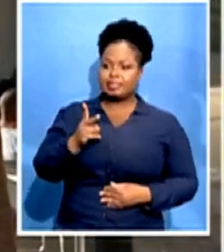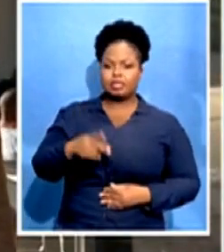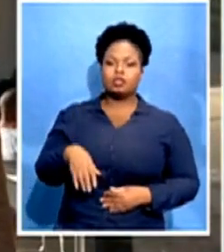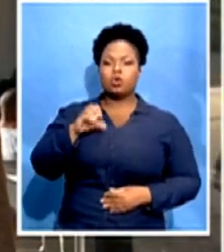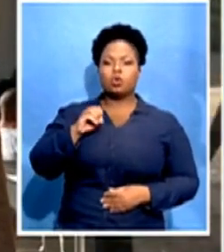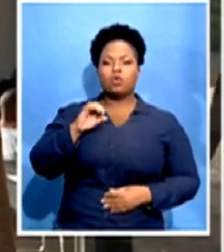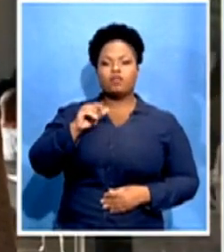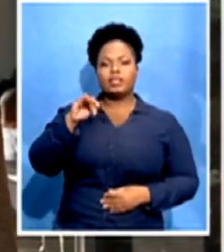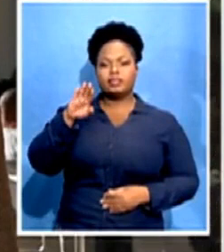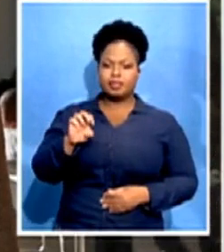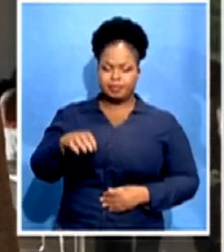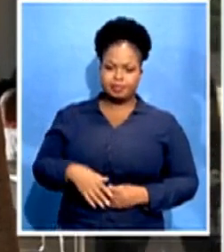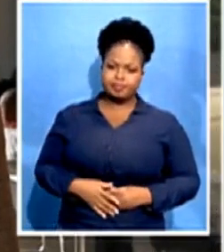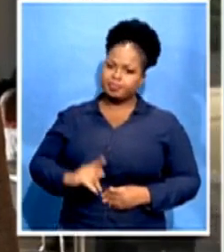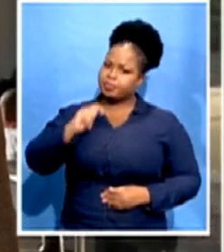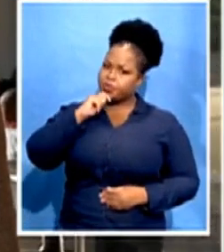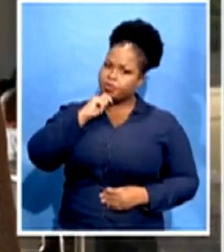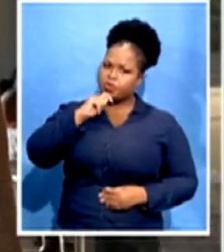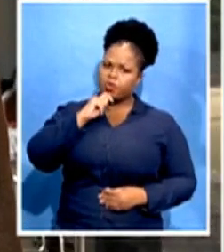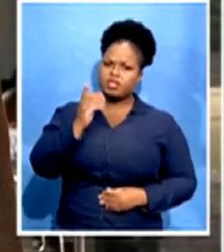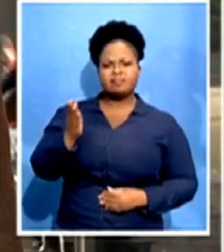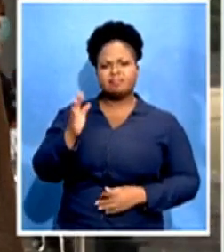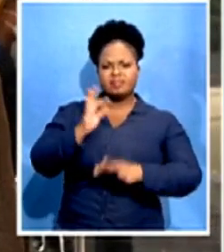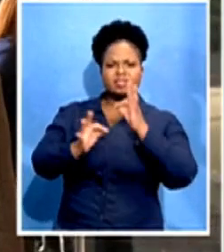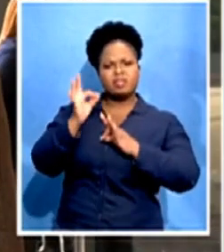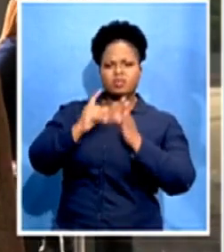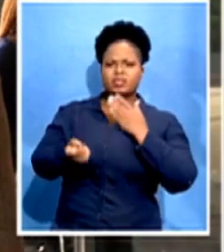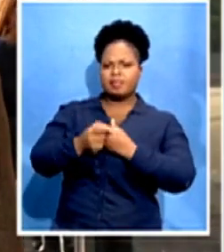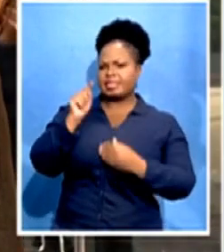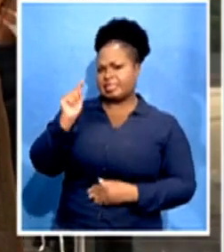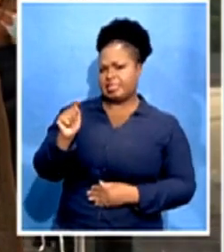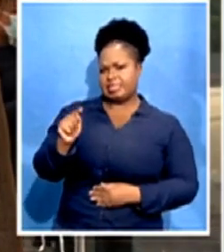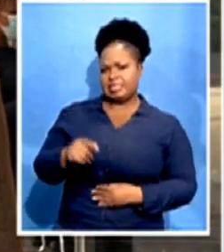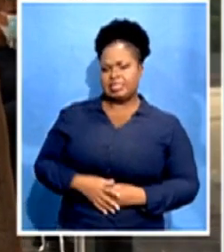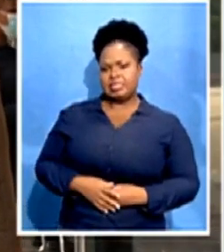Ufense. Give us a sense of occasion as we await for the memorial to start.